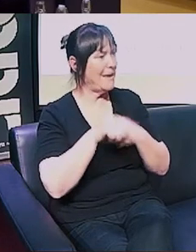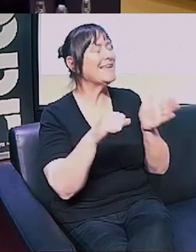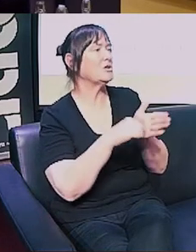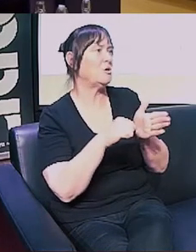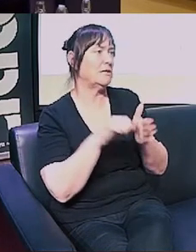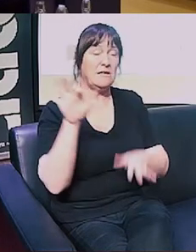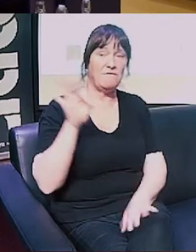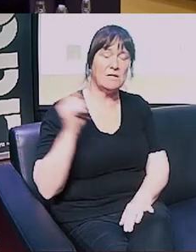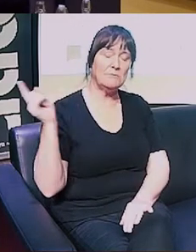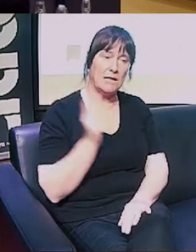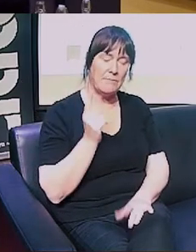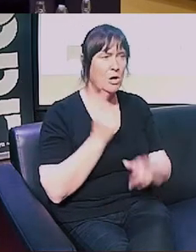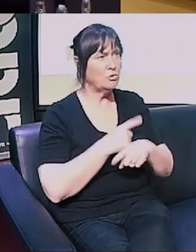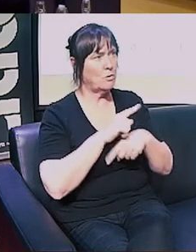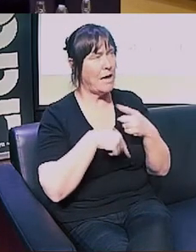was invited,